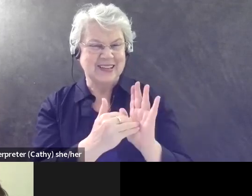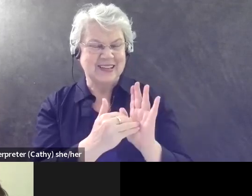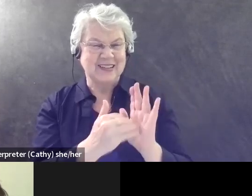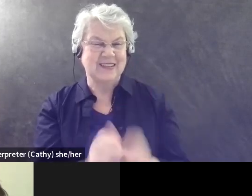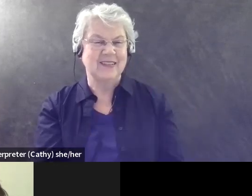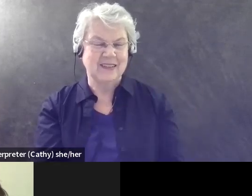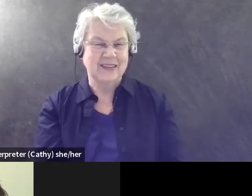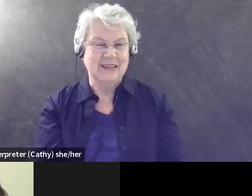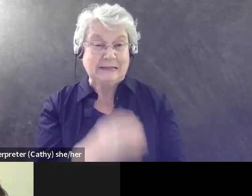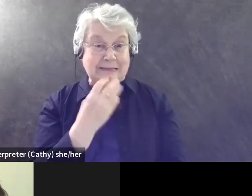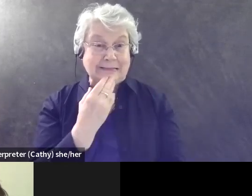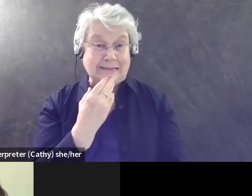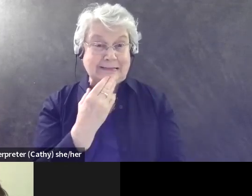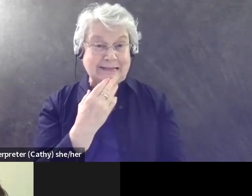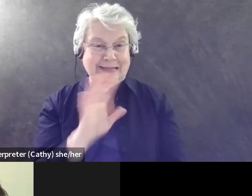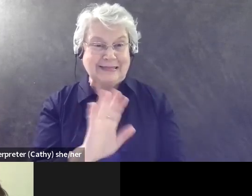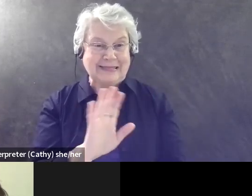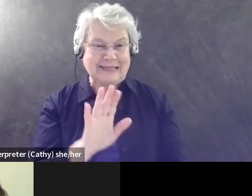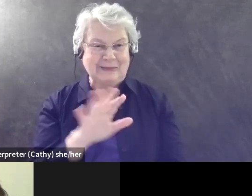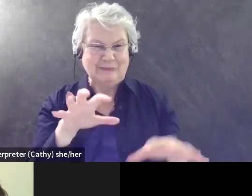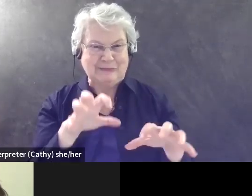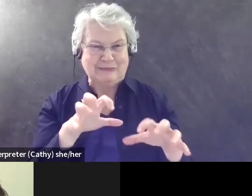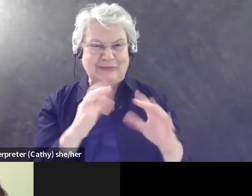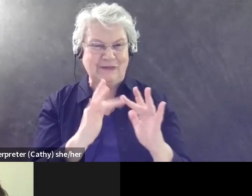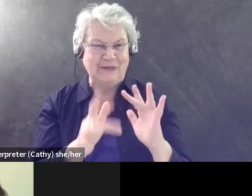Uh oh, internet troubles again.